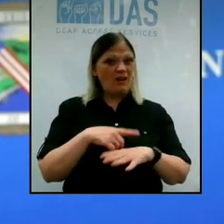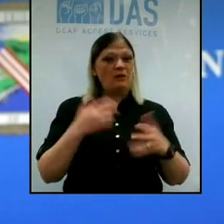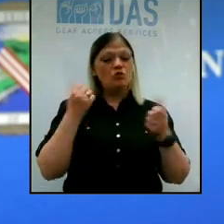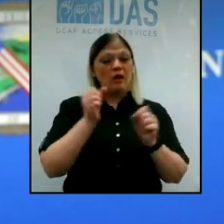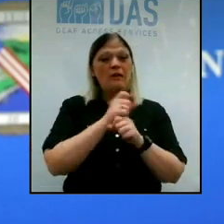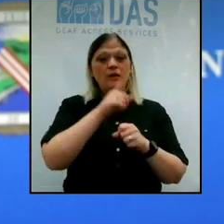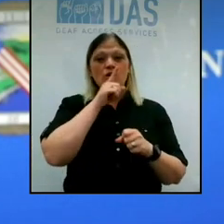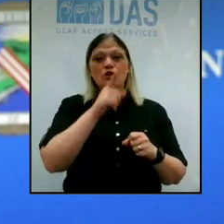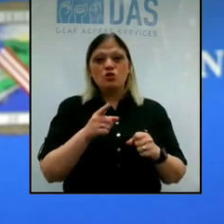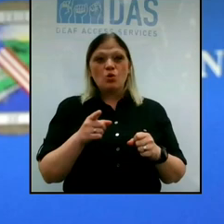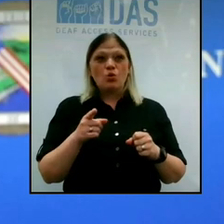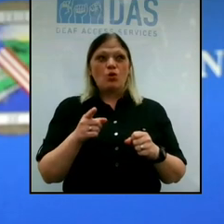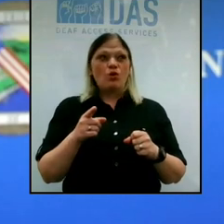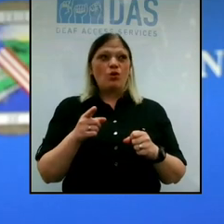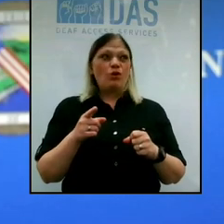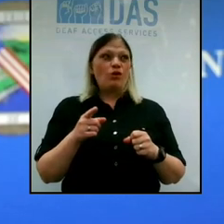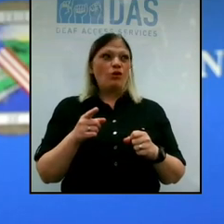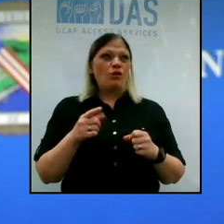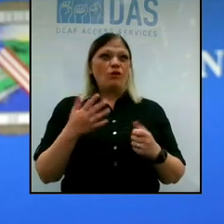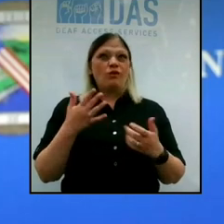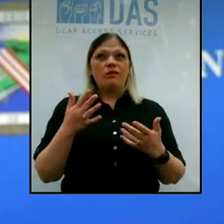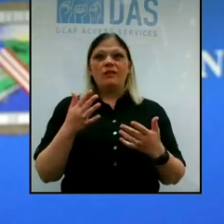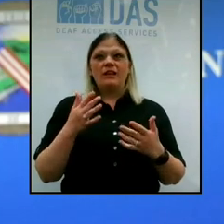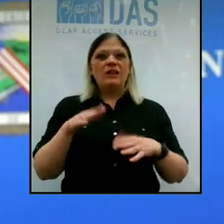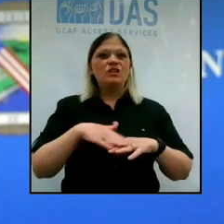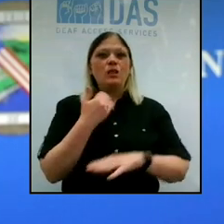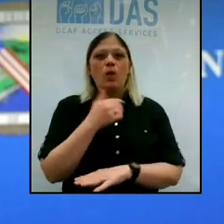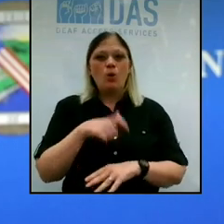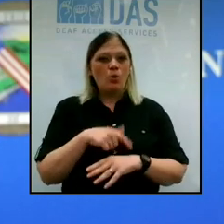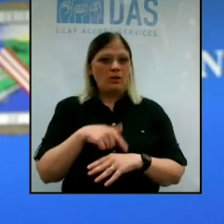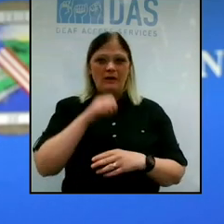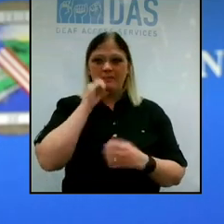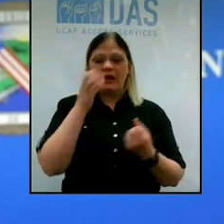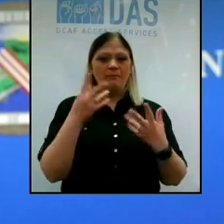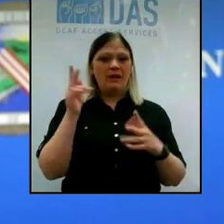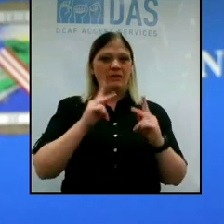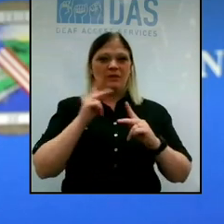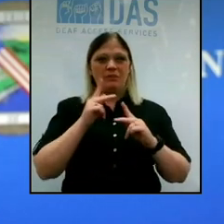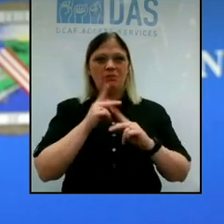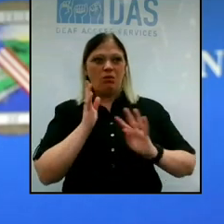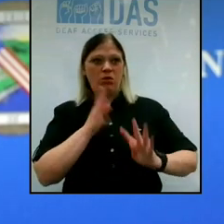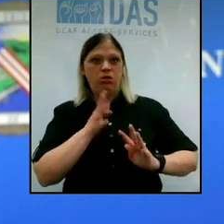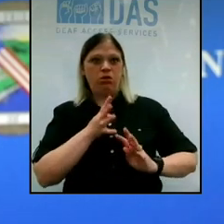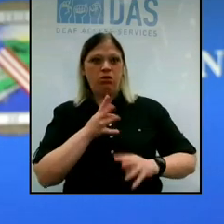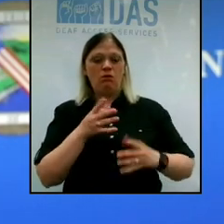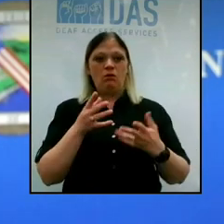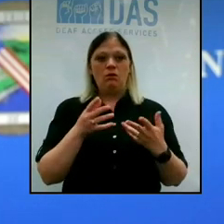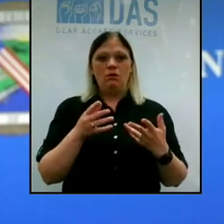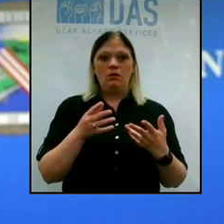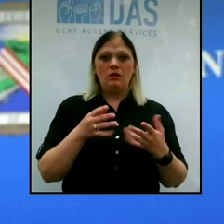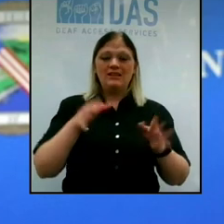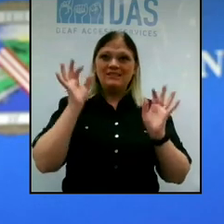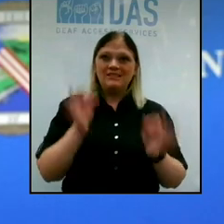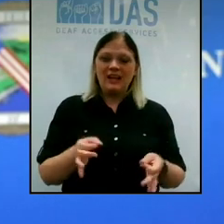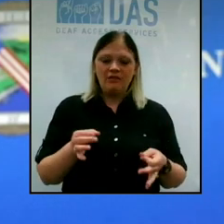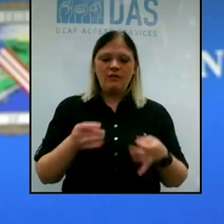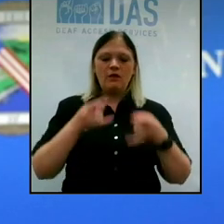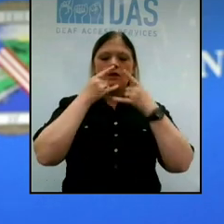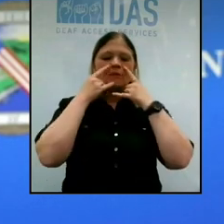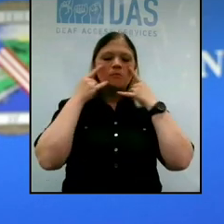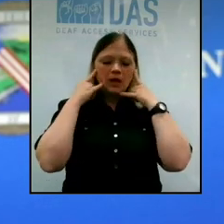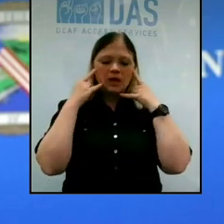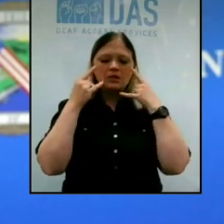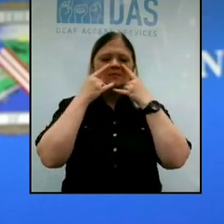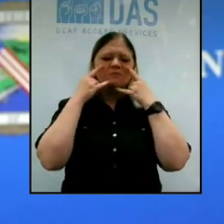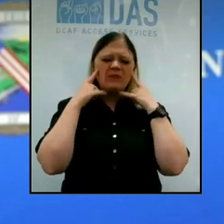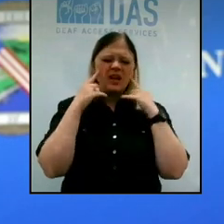try to make sure that you go maybe in an hour and off time where there aren't a lot of other people there. Try to make sure, you know, definitely wear a mask.